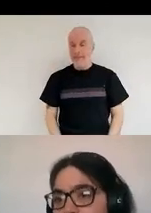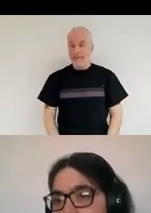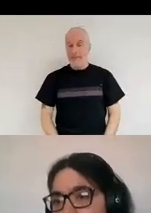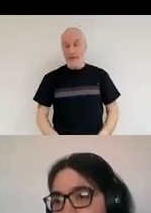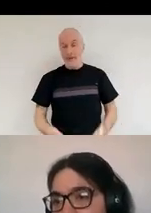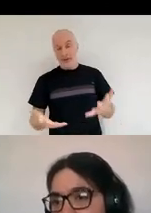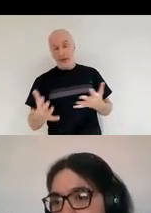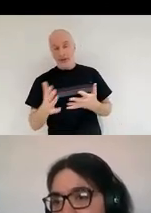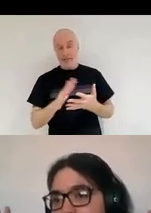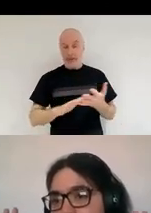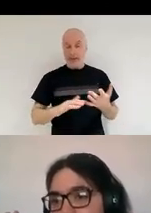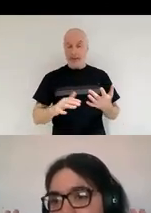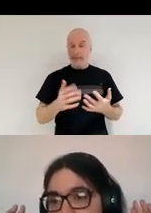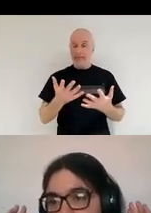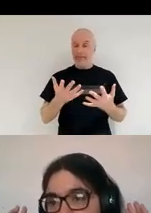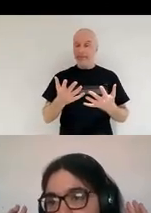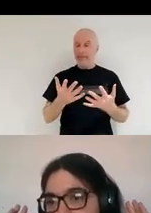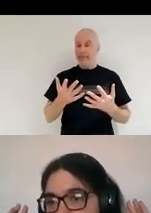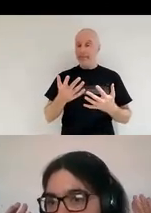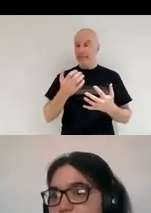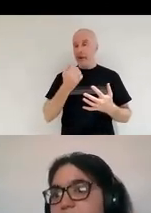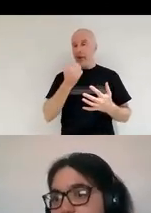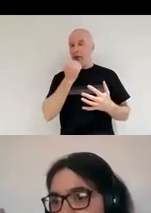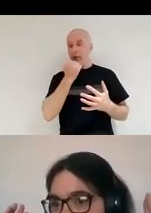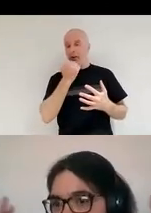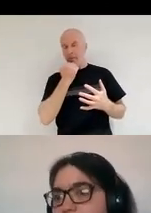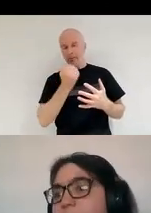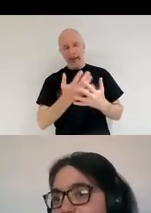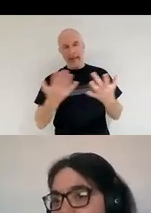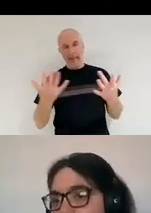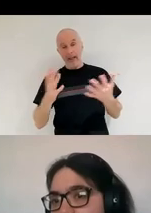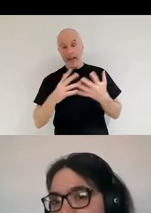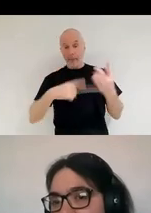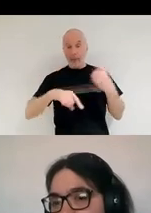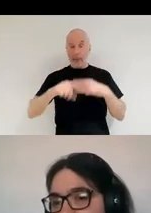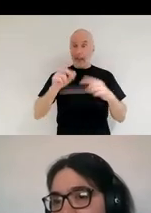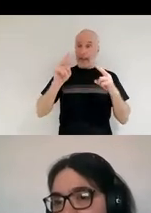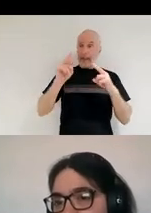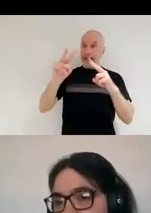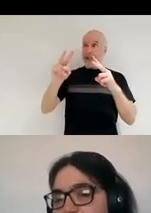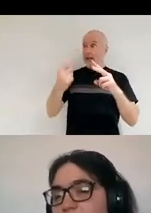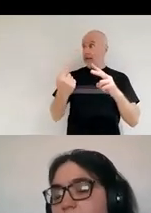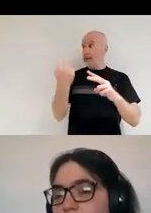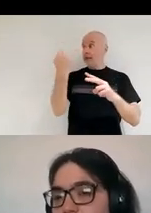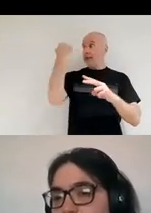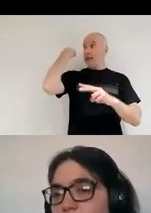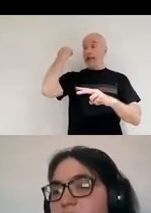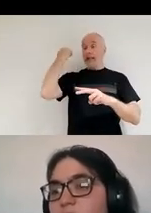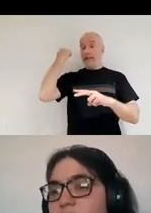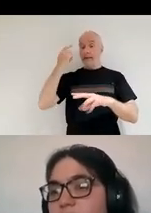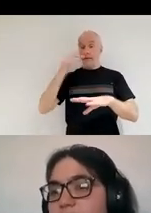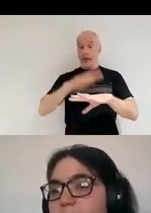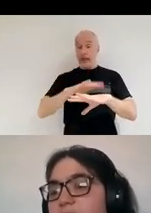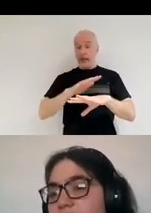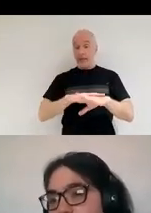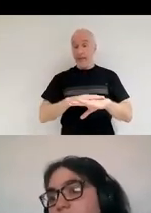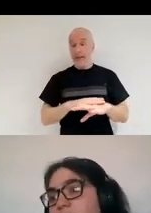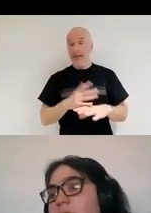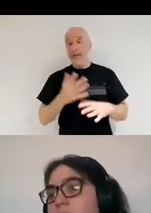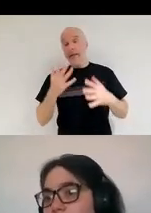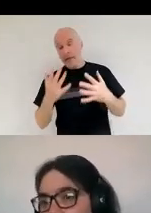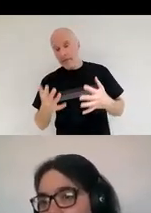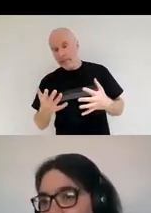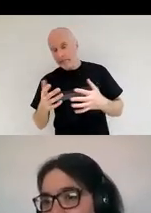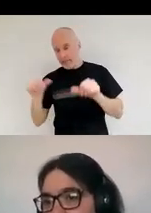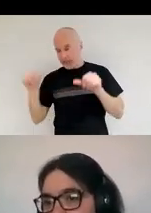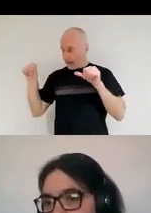of supernovae you would have, that you would be observing that is happening at that point in time, if you sum, those are not as many as all